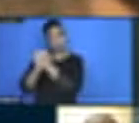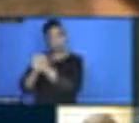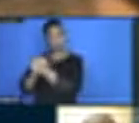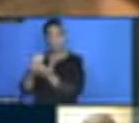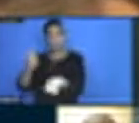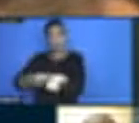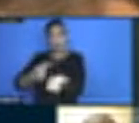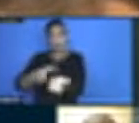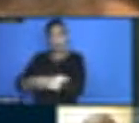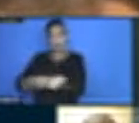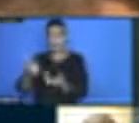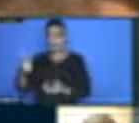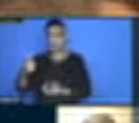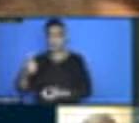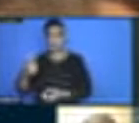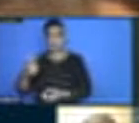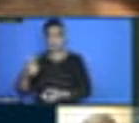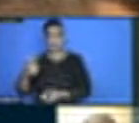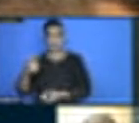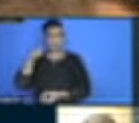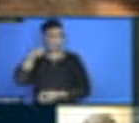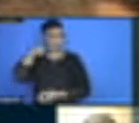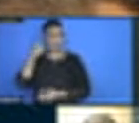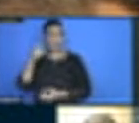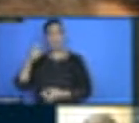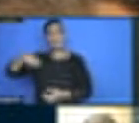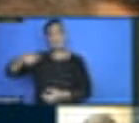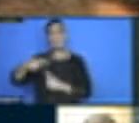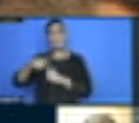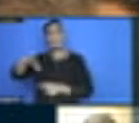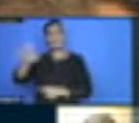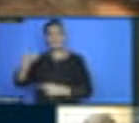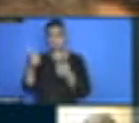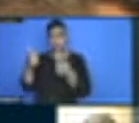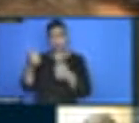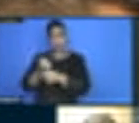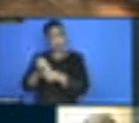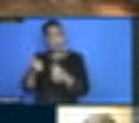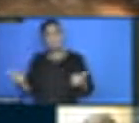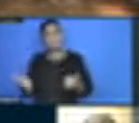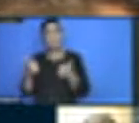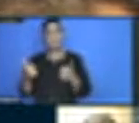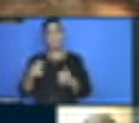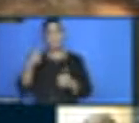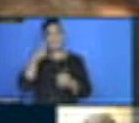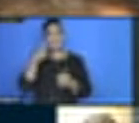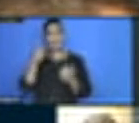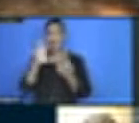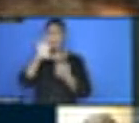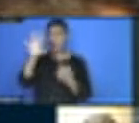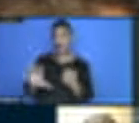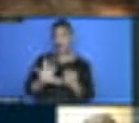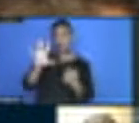seen what you guys have done so much. And I wish that this should be conducted in most African countries. waste management